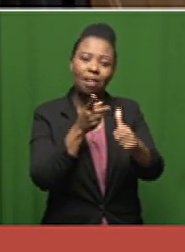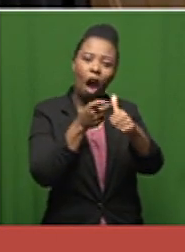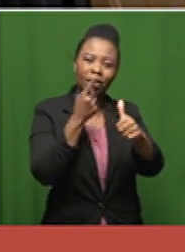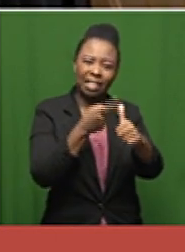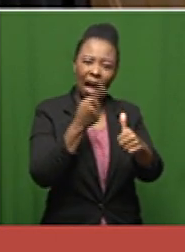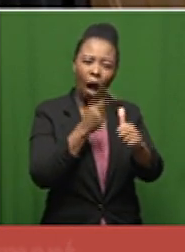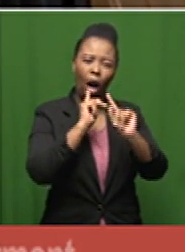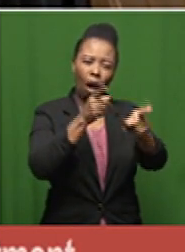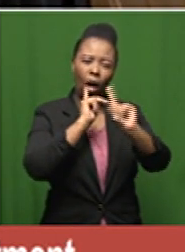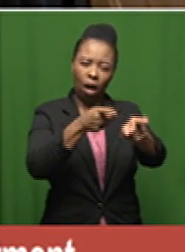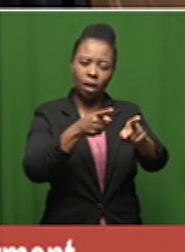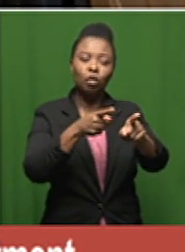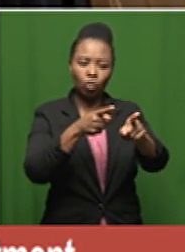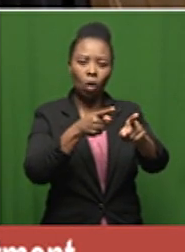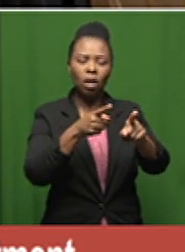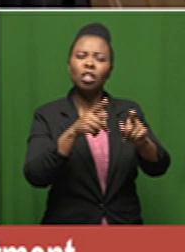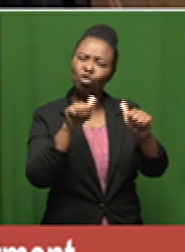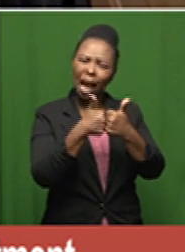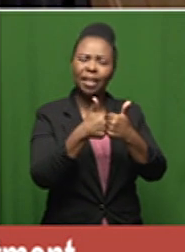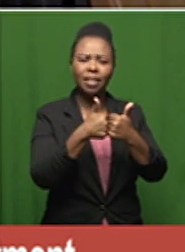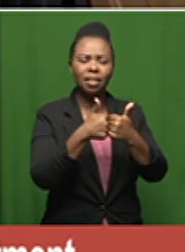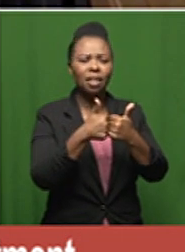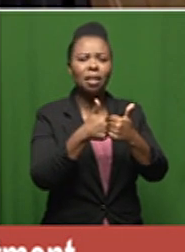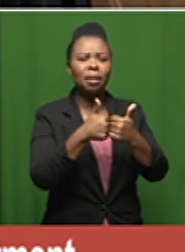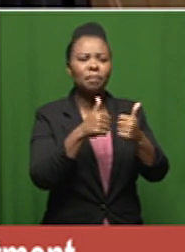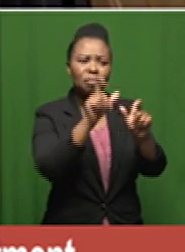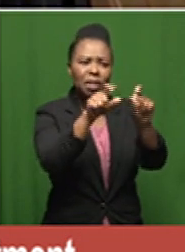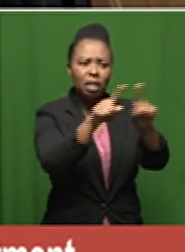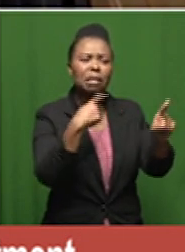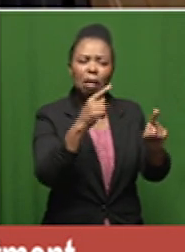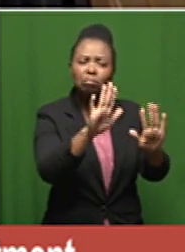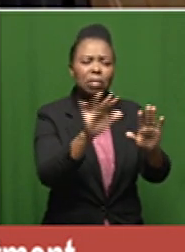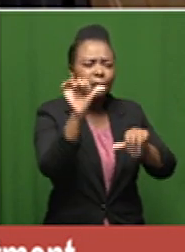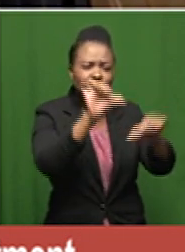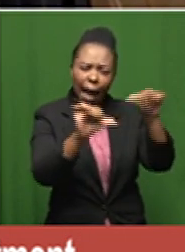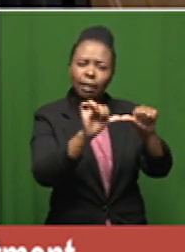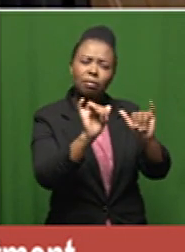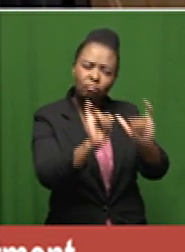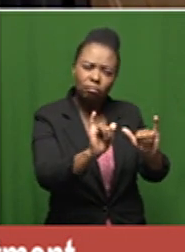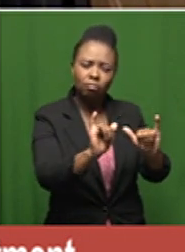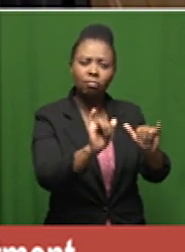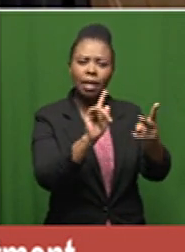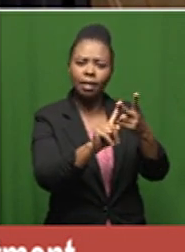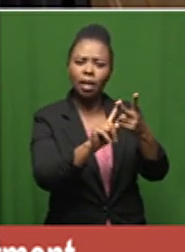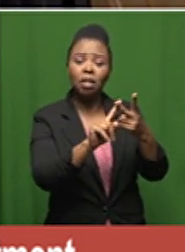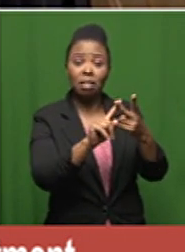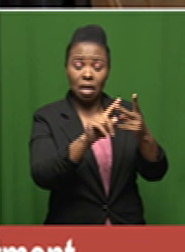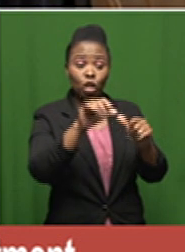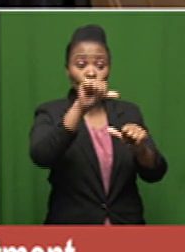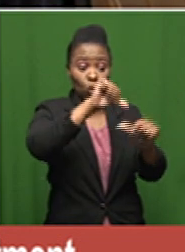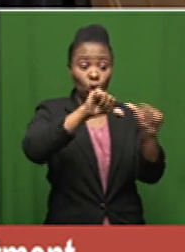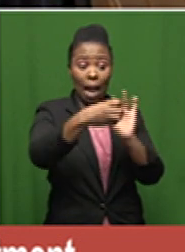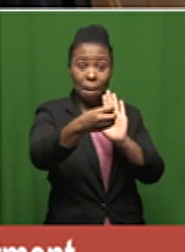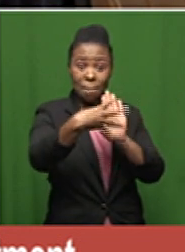challenging for patients to believe us when we say listen let's stick to the science here's the proof and yet we have a powerful social social media